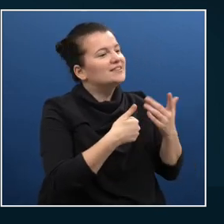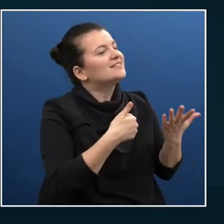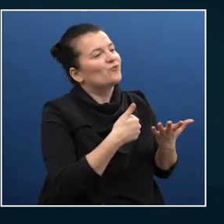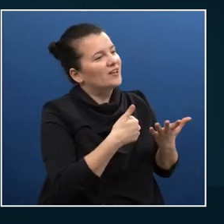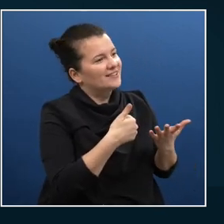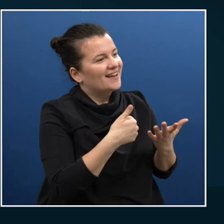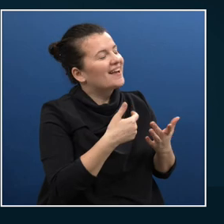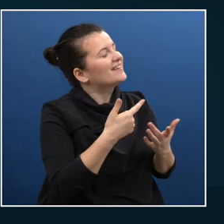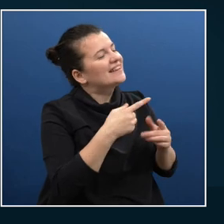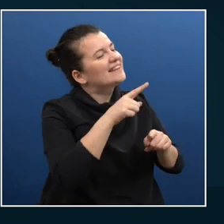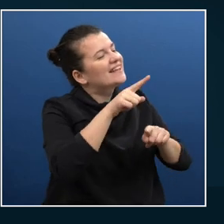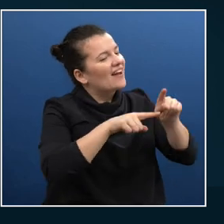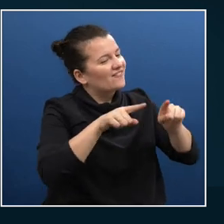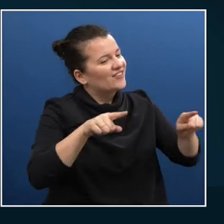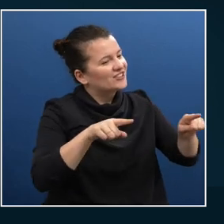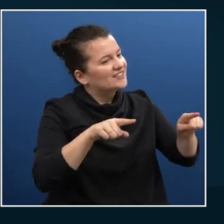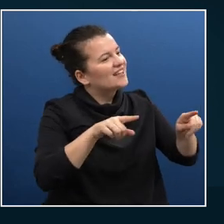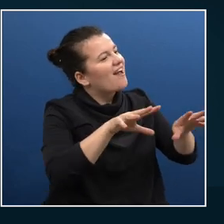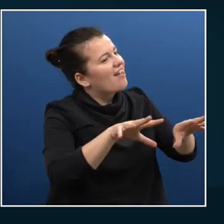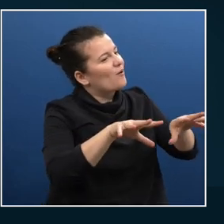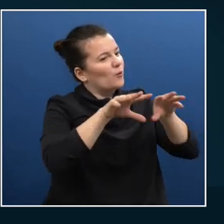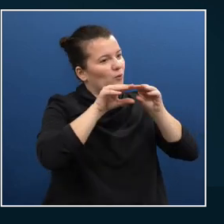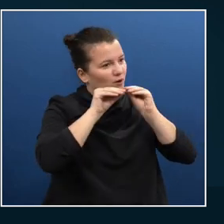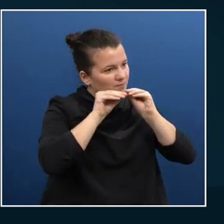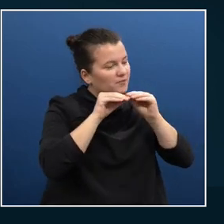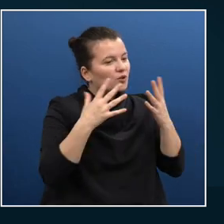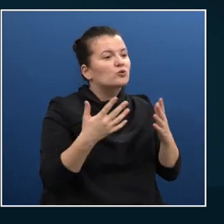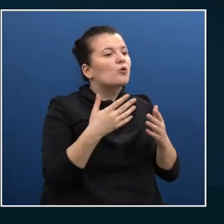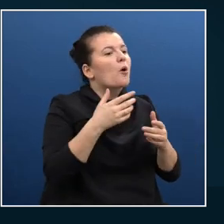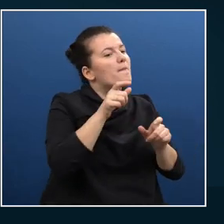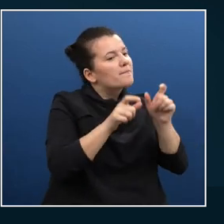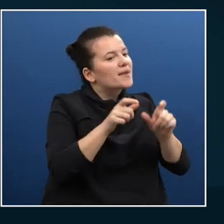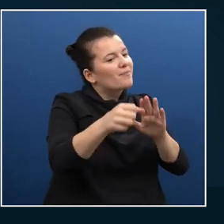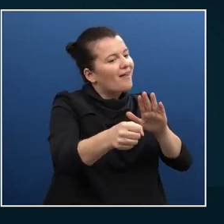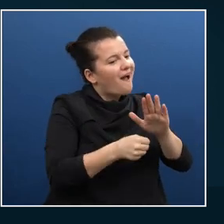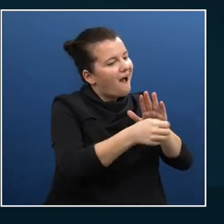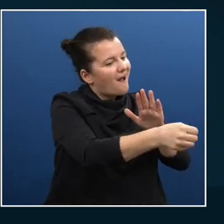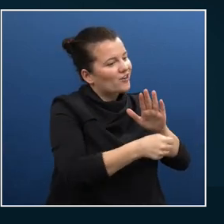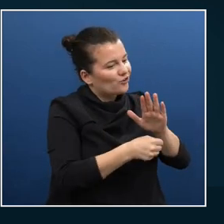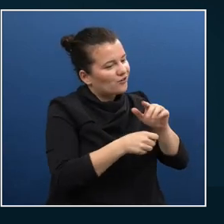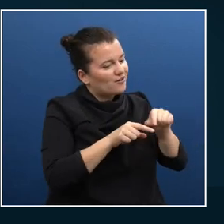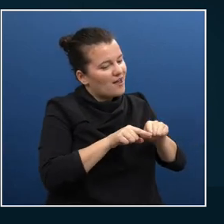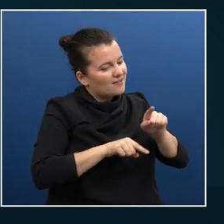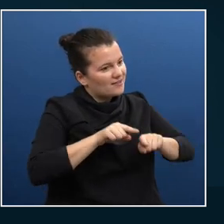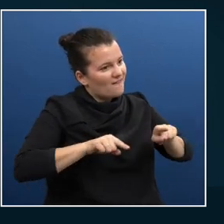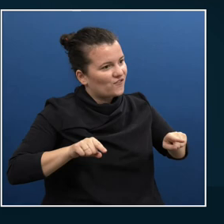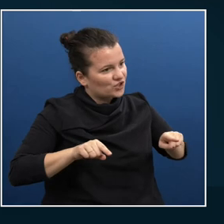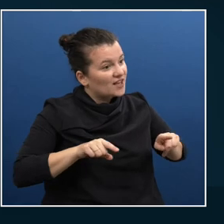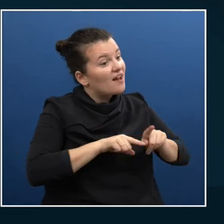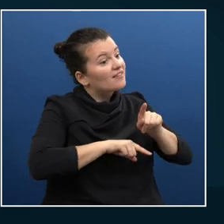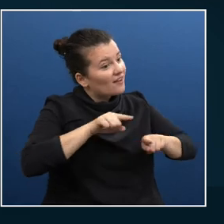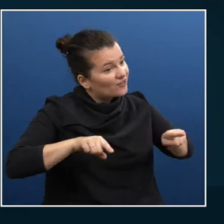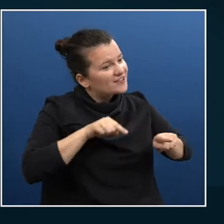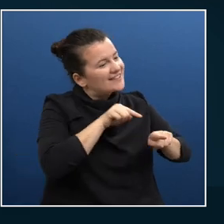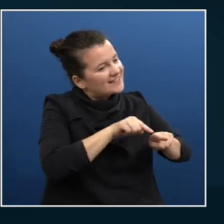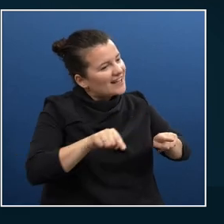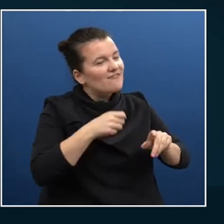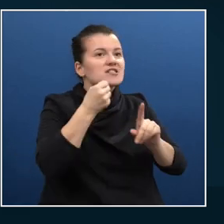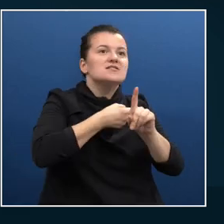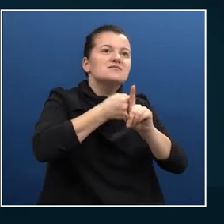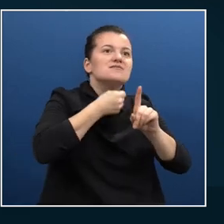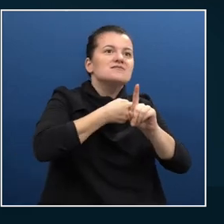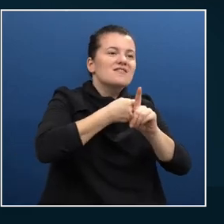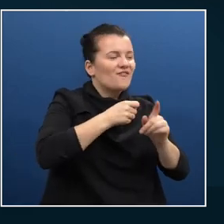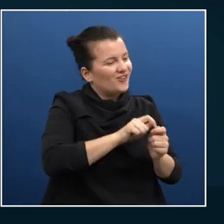Learn from diversity by hiring diverse people. And when you hire diverse people, they become advocates to be able to change the world.